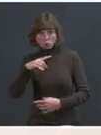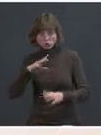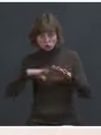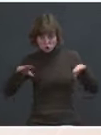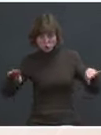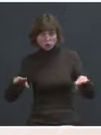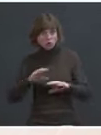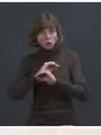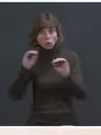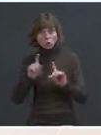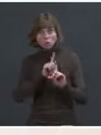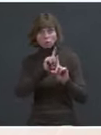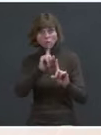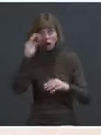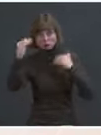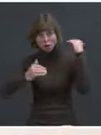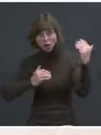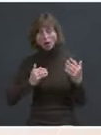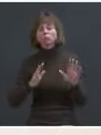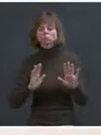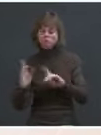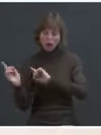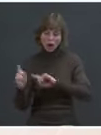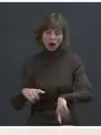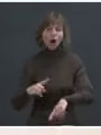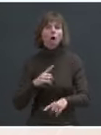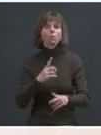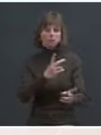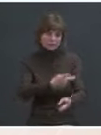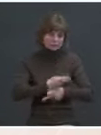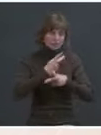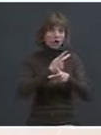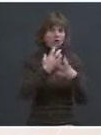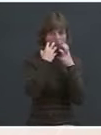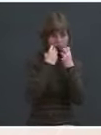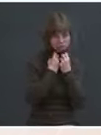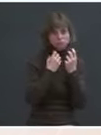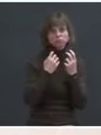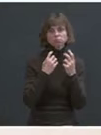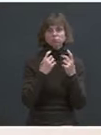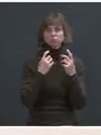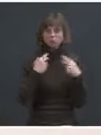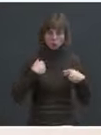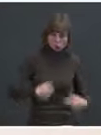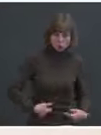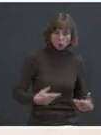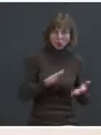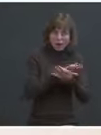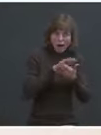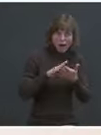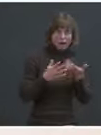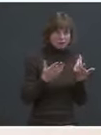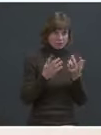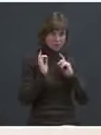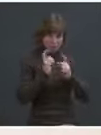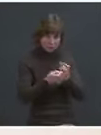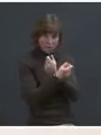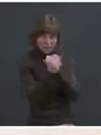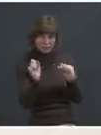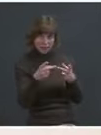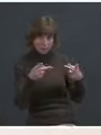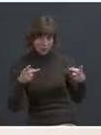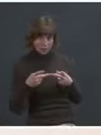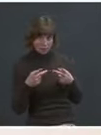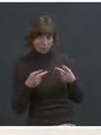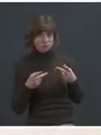and be treated with humanity and be in a safe place while we're considering, while we're trying to